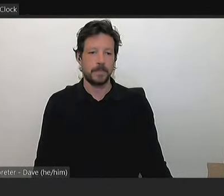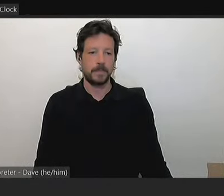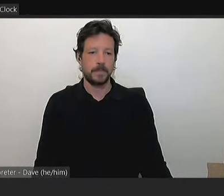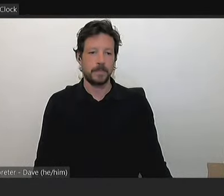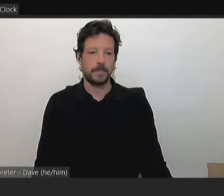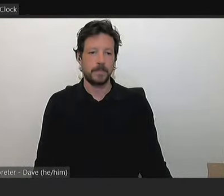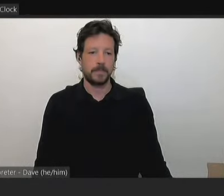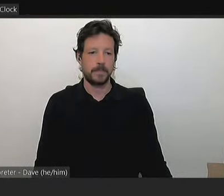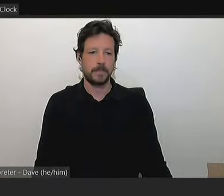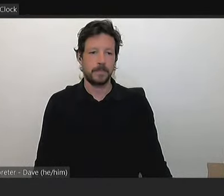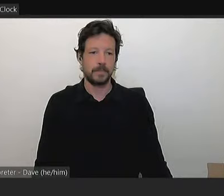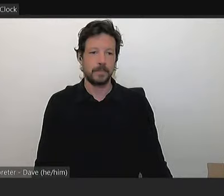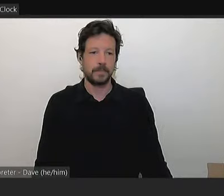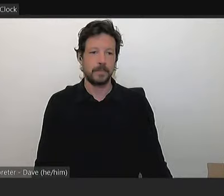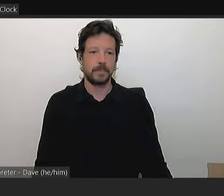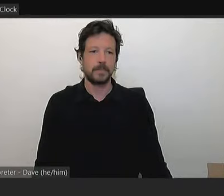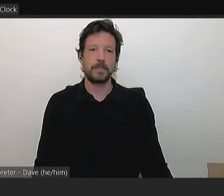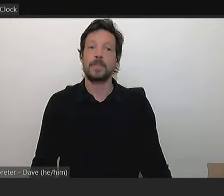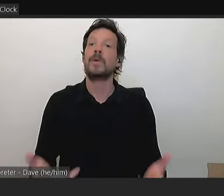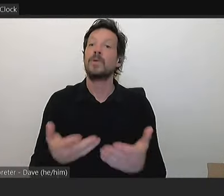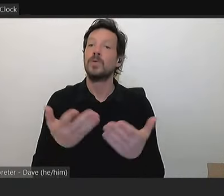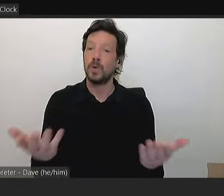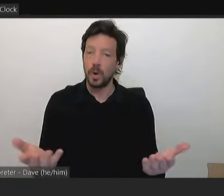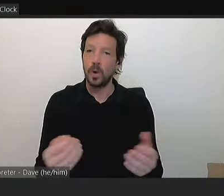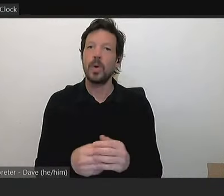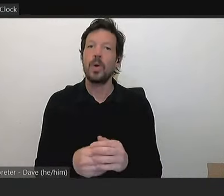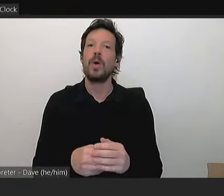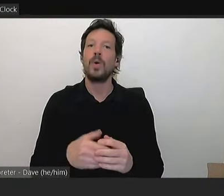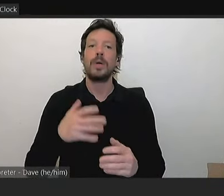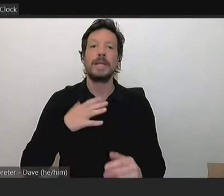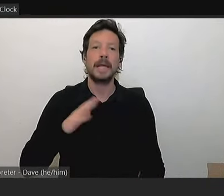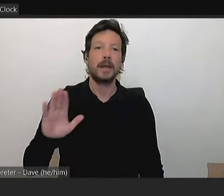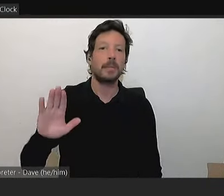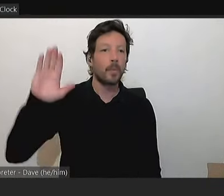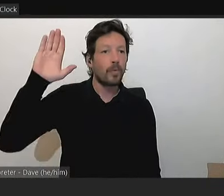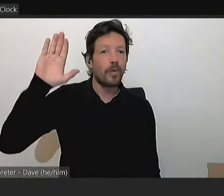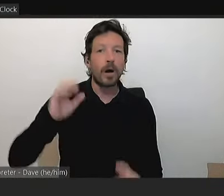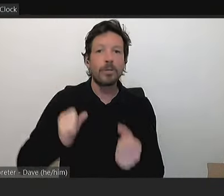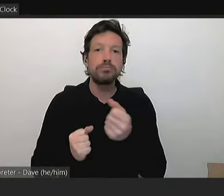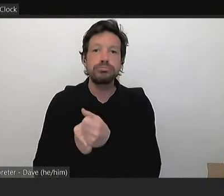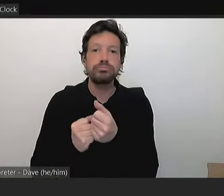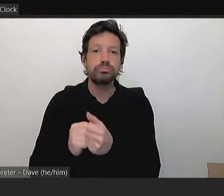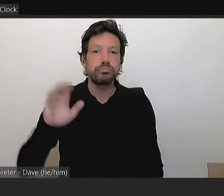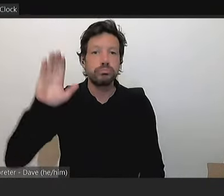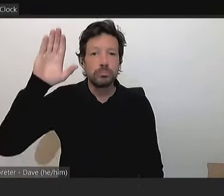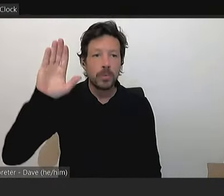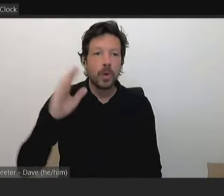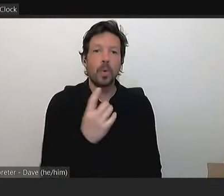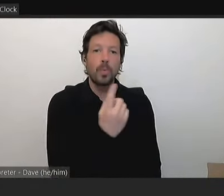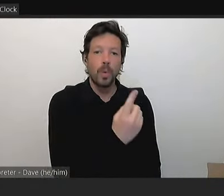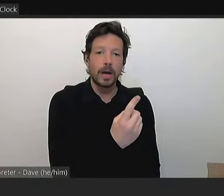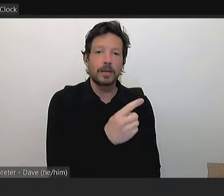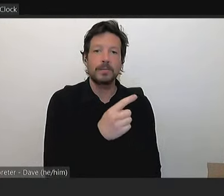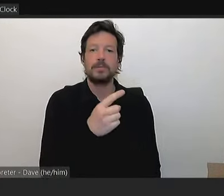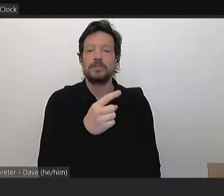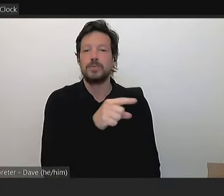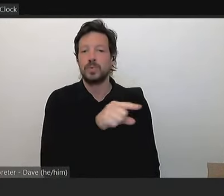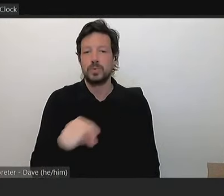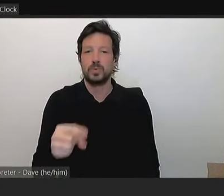So, councillors, we're just asking for a mover to move the points of one to three in block.